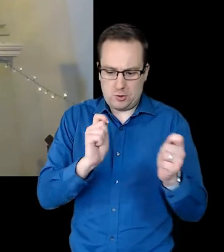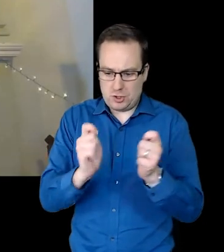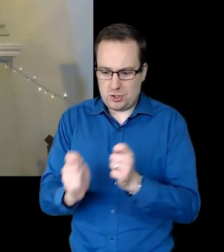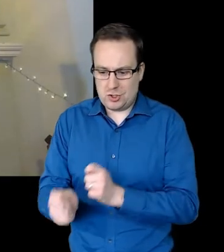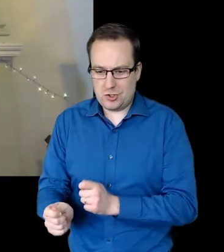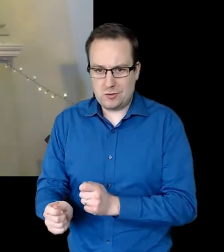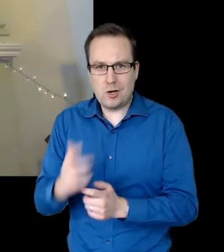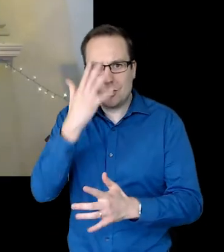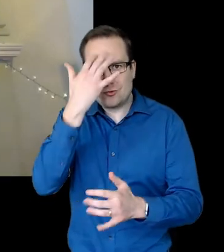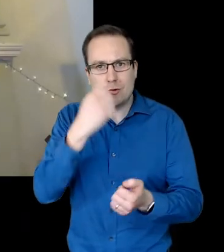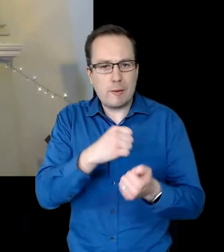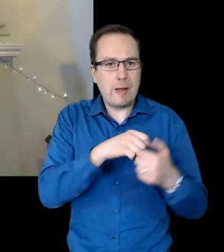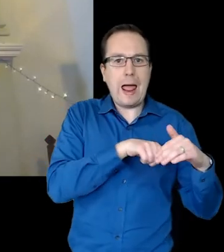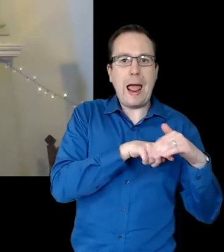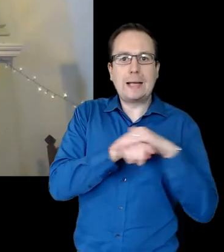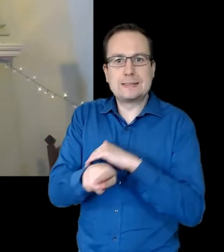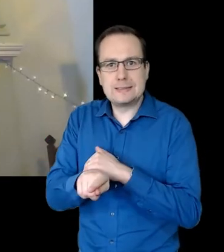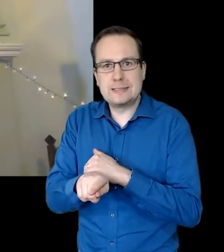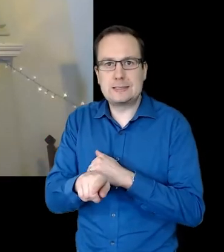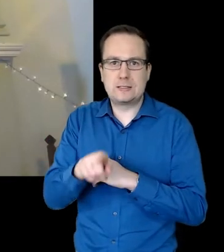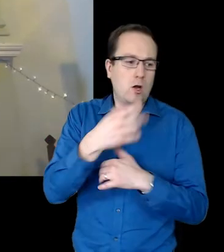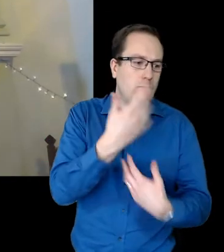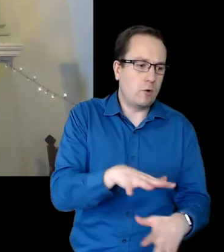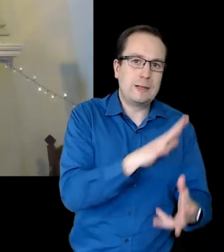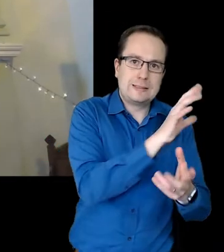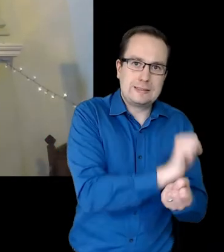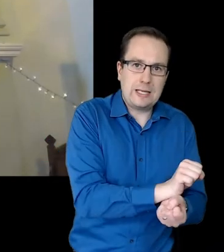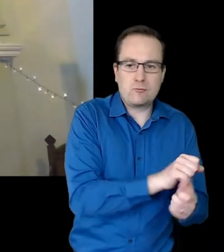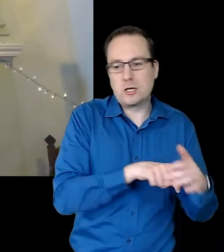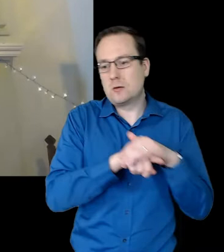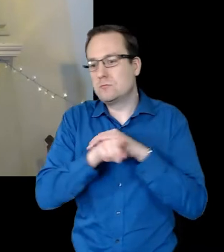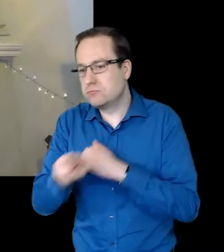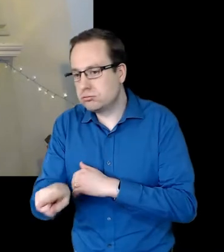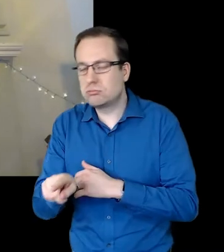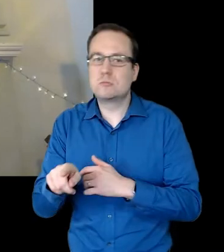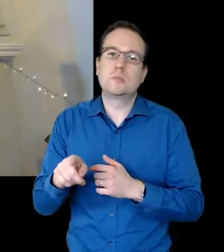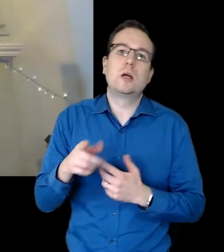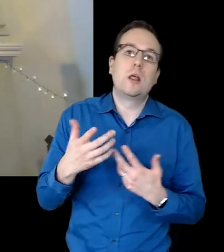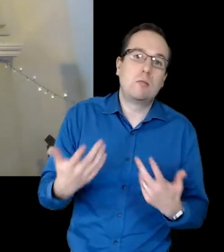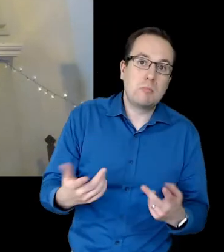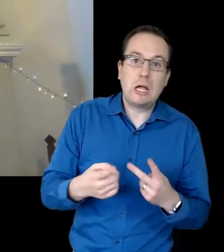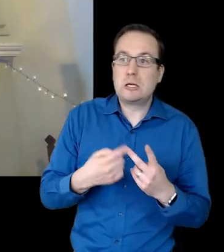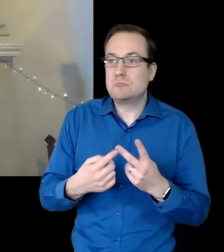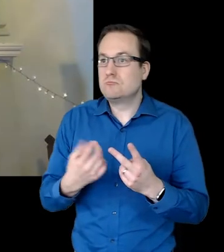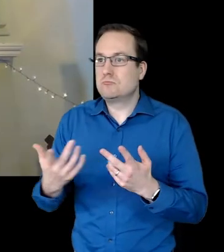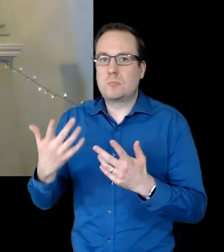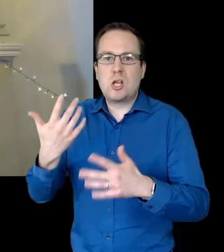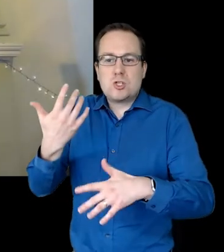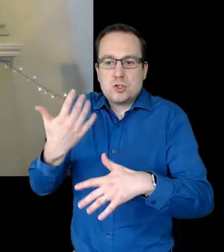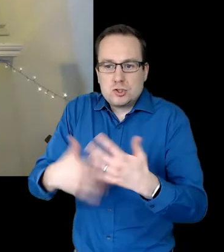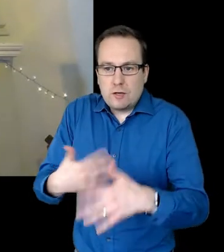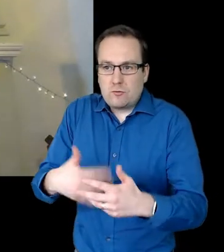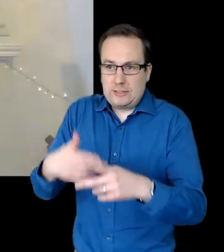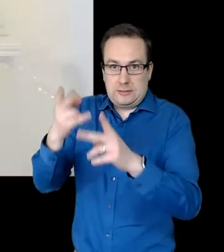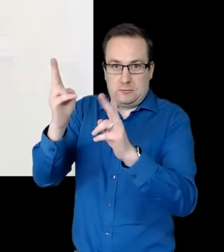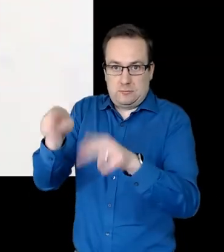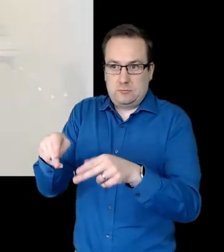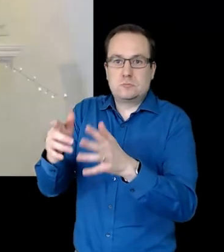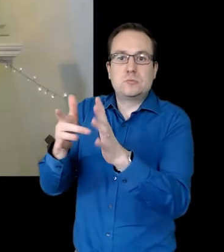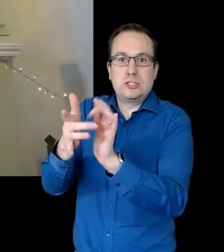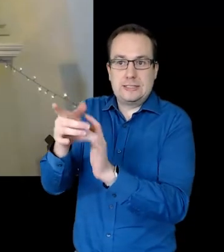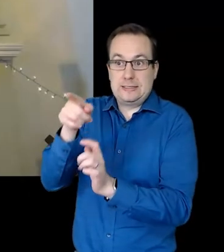From the exodus of God's chosen people out of slavery. To God creating new life out of the suffering and death of Jesus.